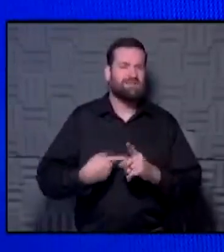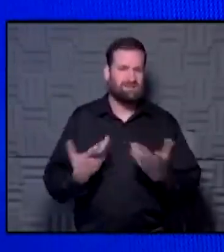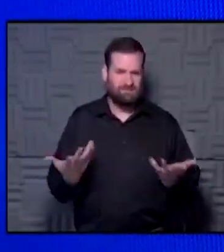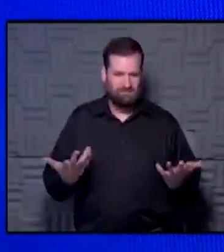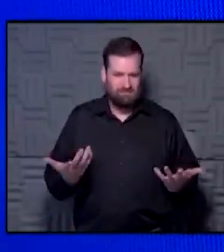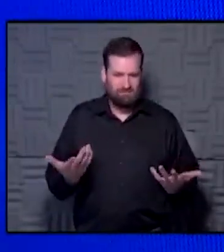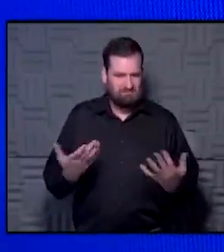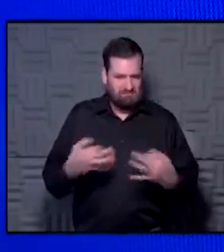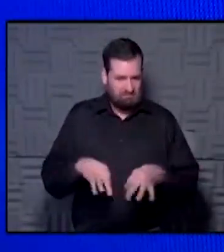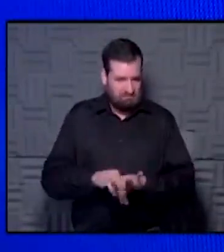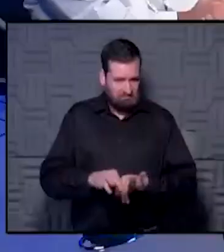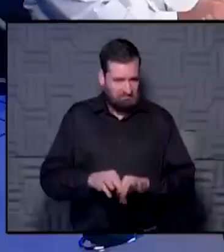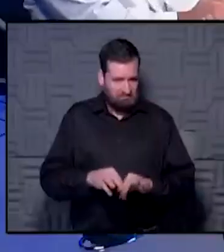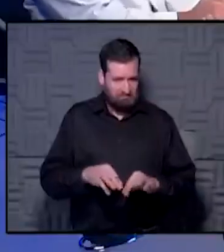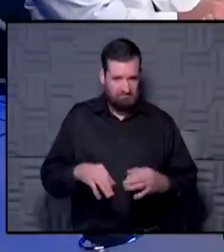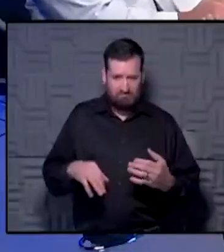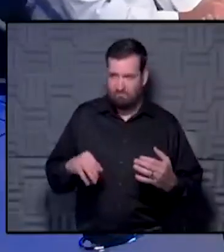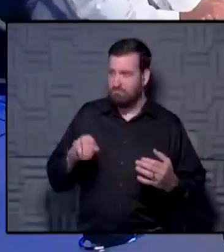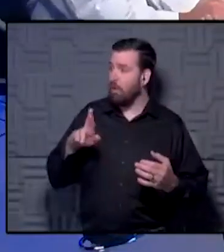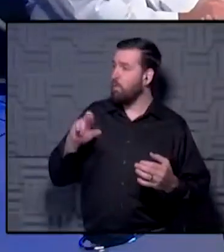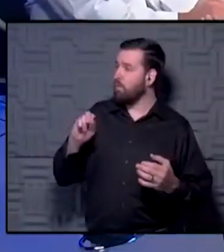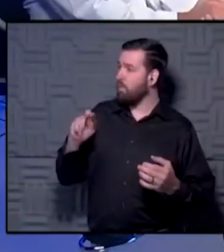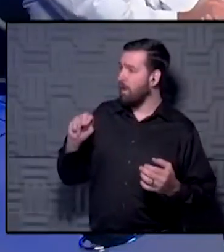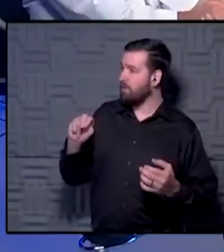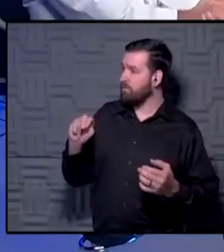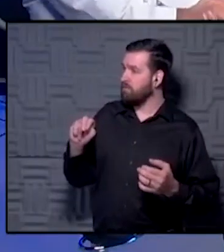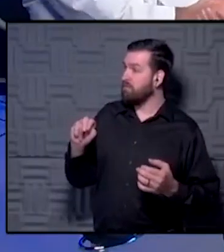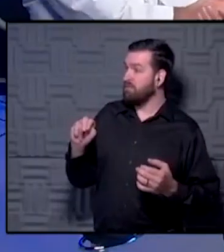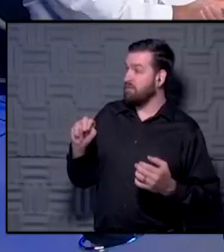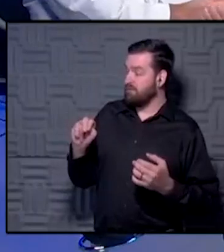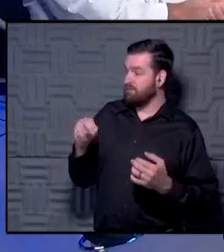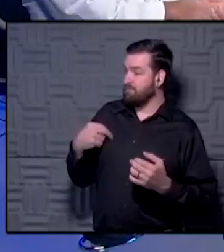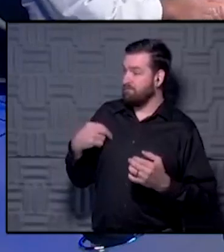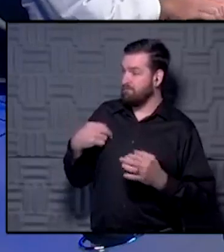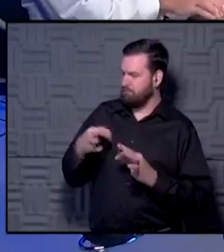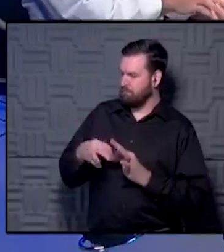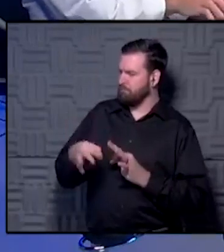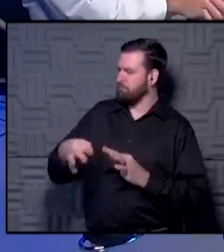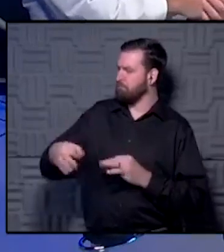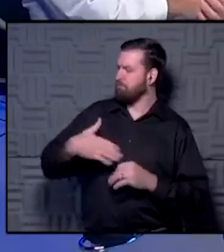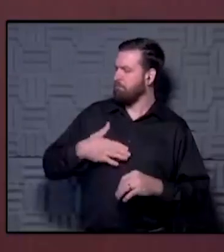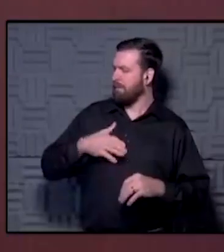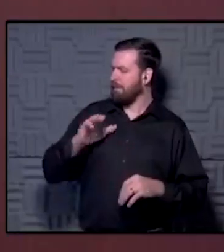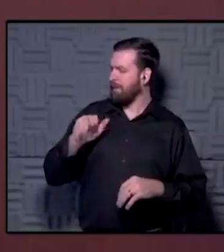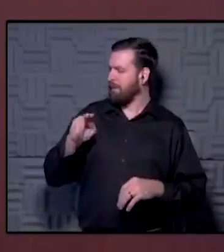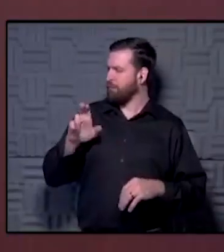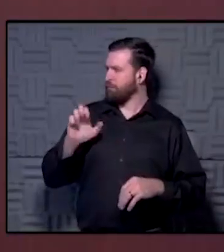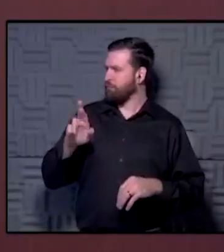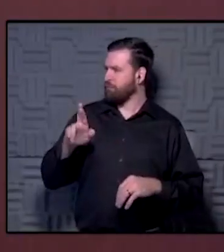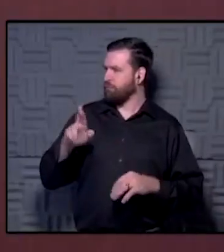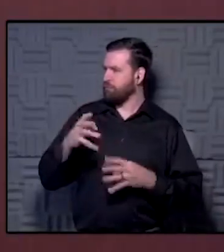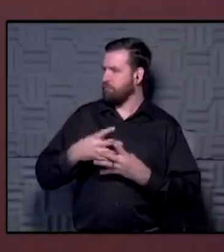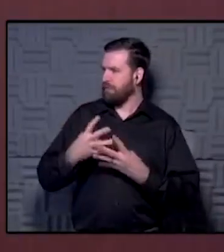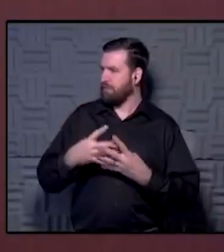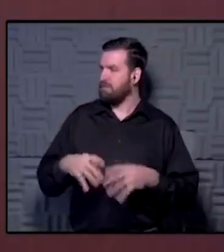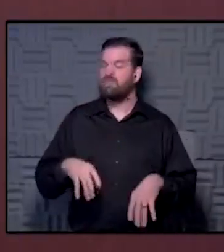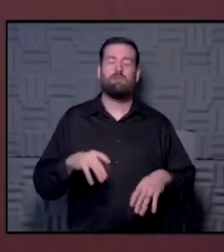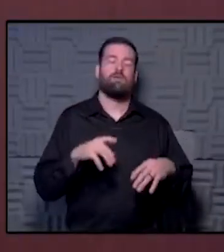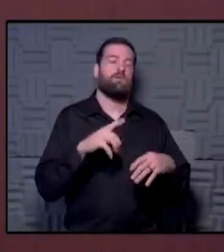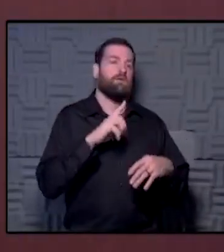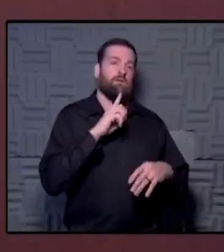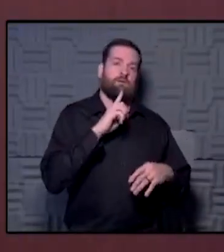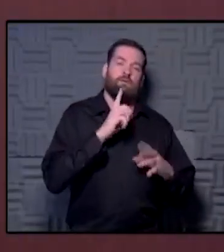anyway, in terms of stages. Yeah. That's just kind of scary. I've been putting off my cancer screening. Yeah. That's really a very